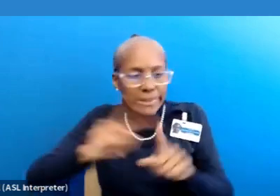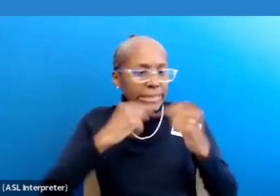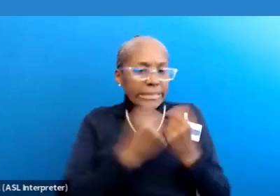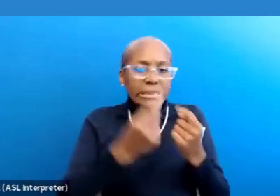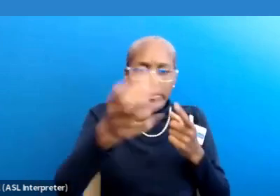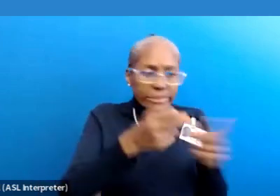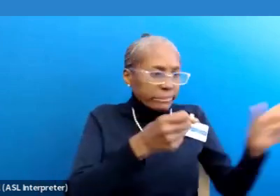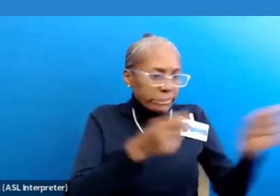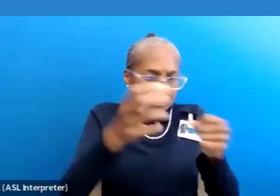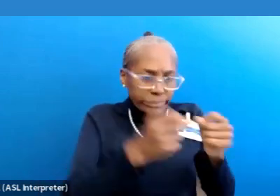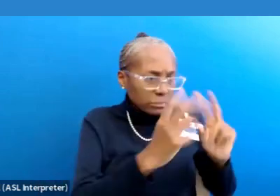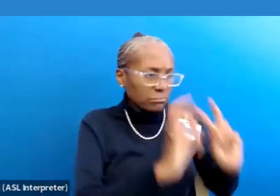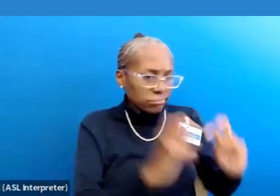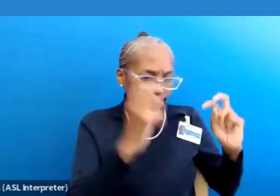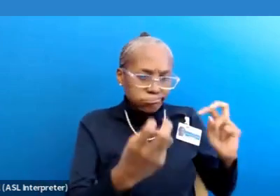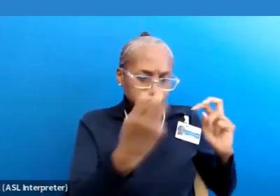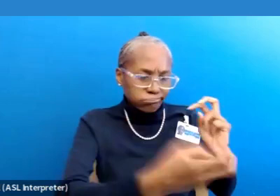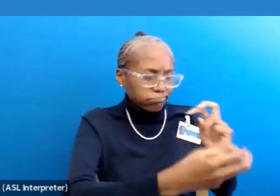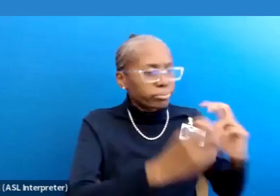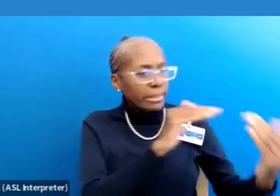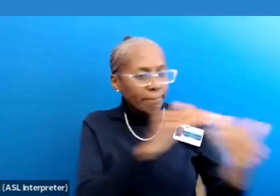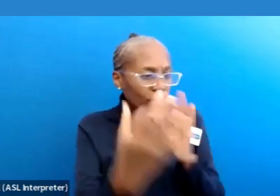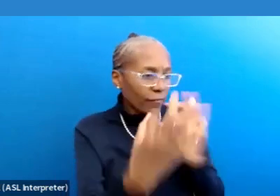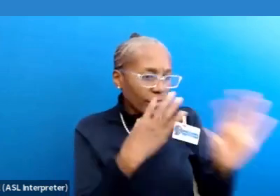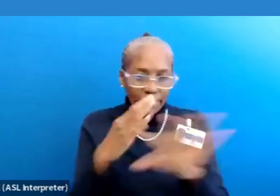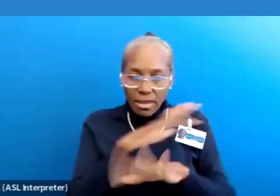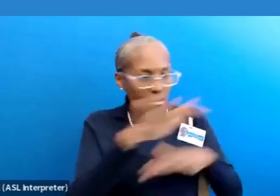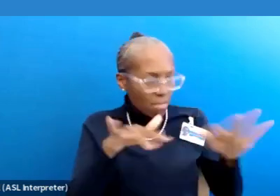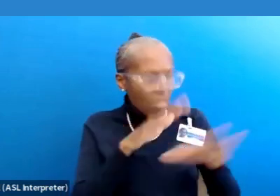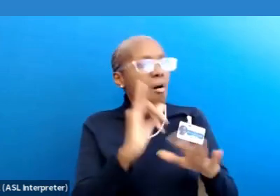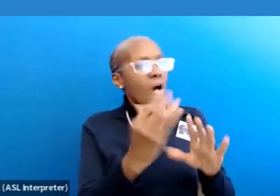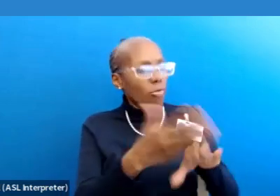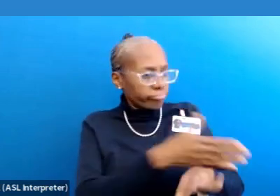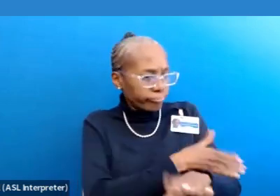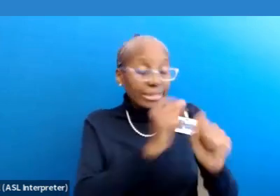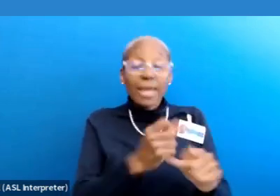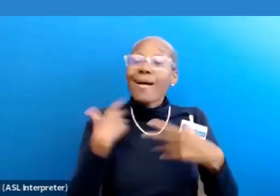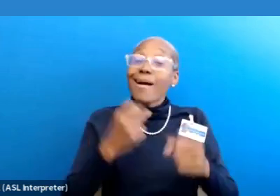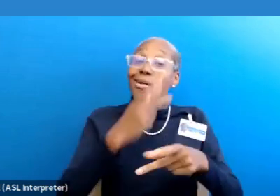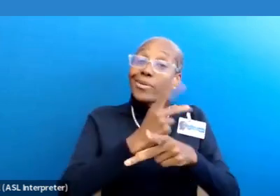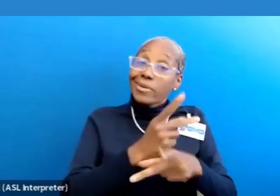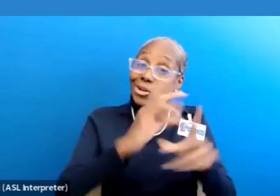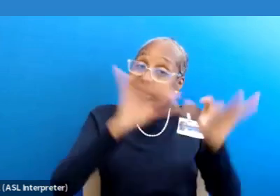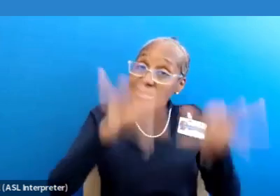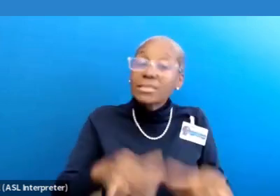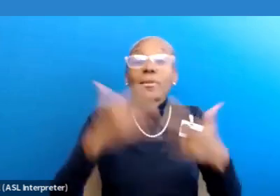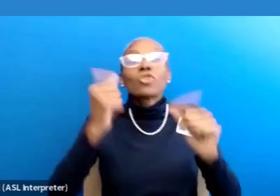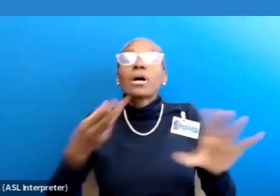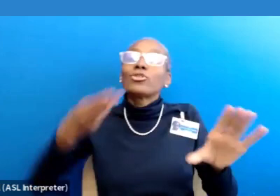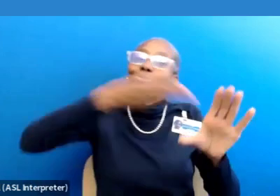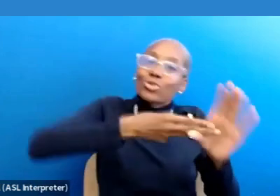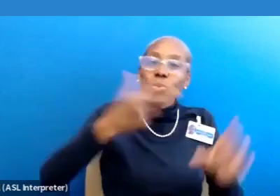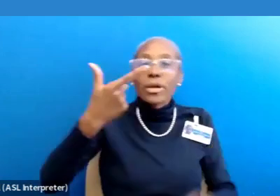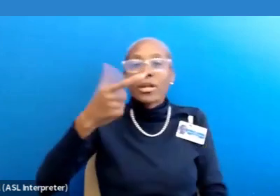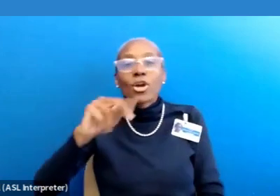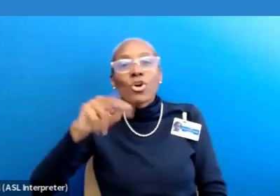encouraging mutual learning and improvement. If you work within a healthcare system, seek out opportunities to attend the Grand Rounds